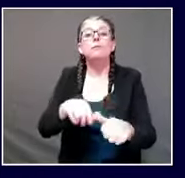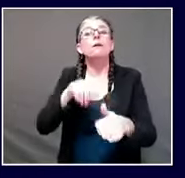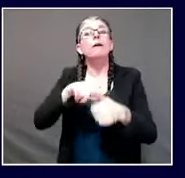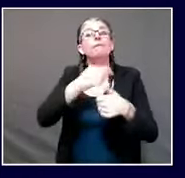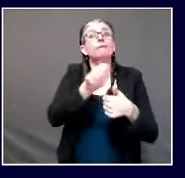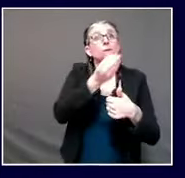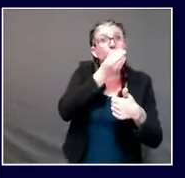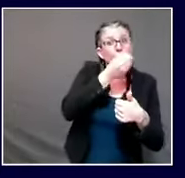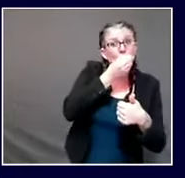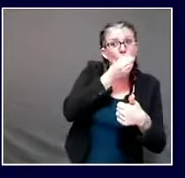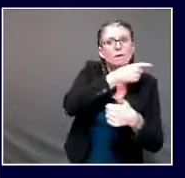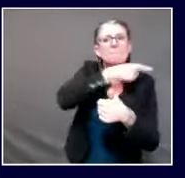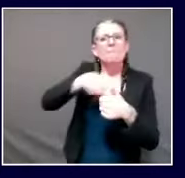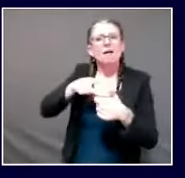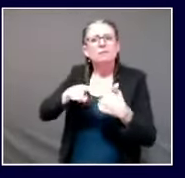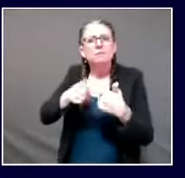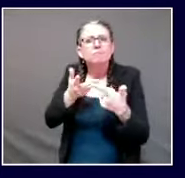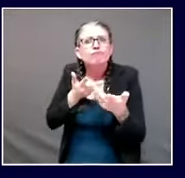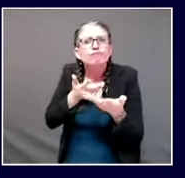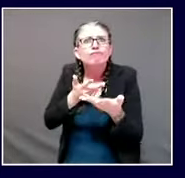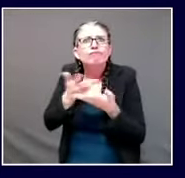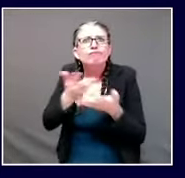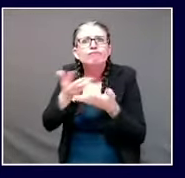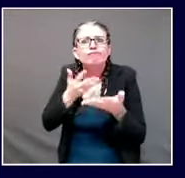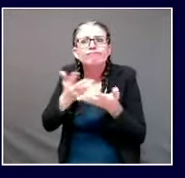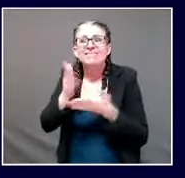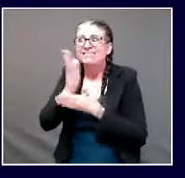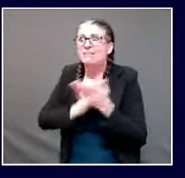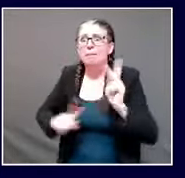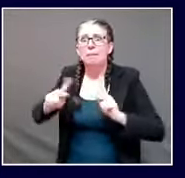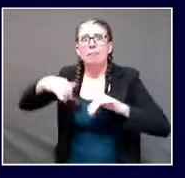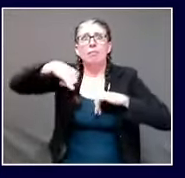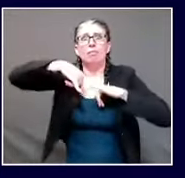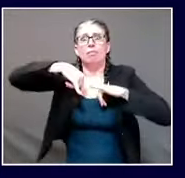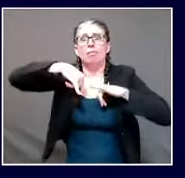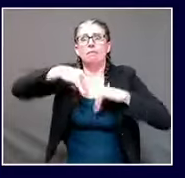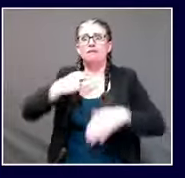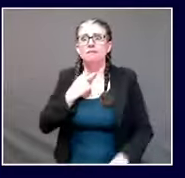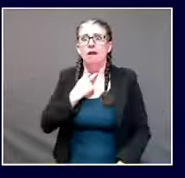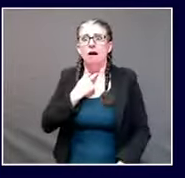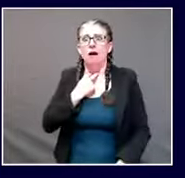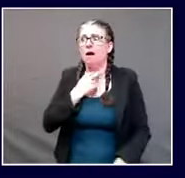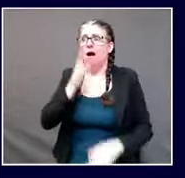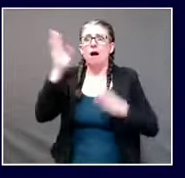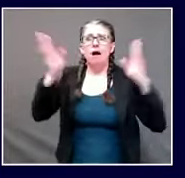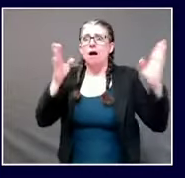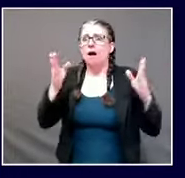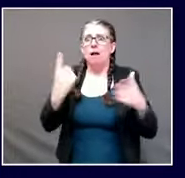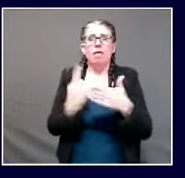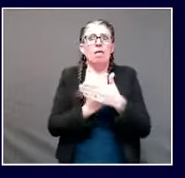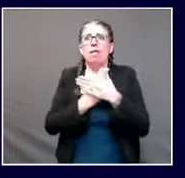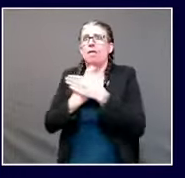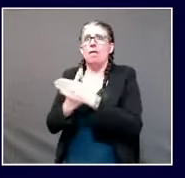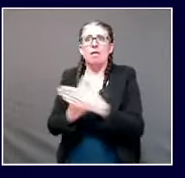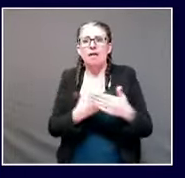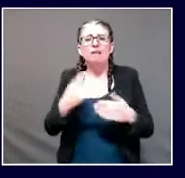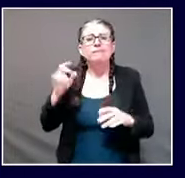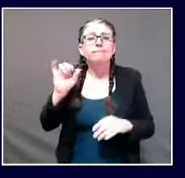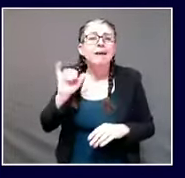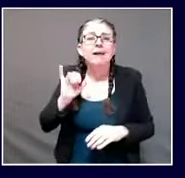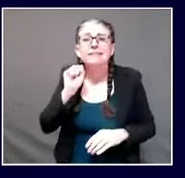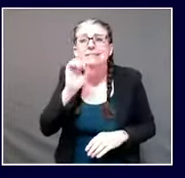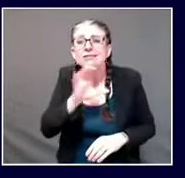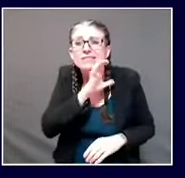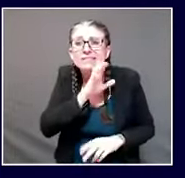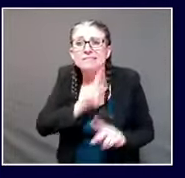have rapidly expanded these programs, both through directly delivering meals themselves and community partnerships, due to CARES